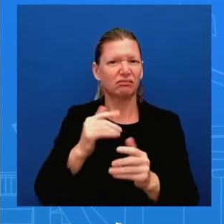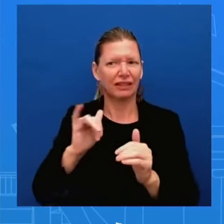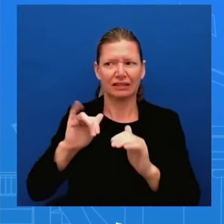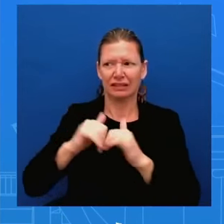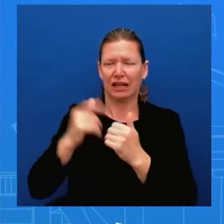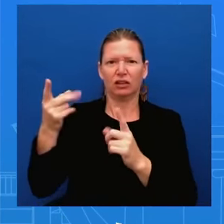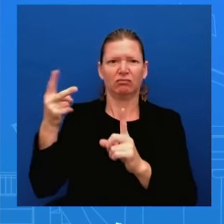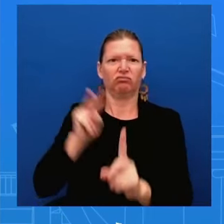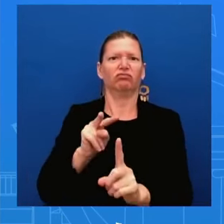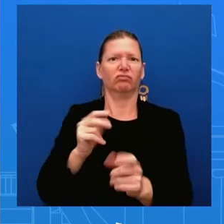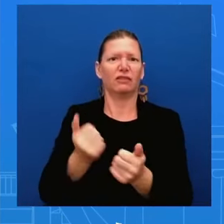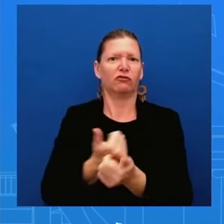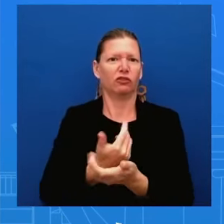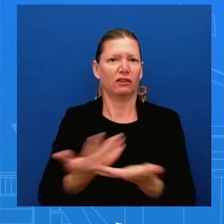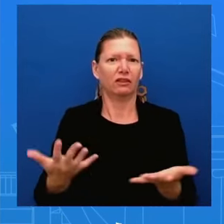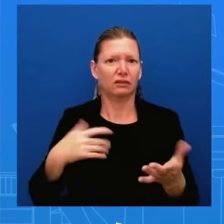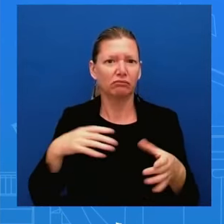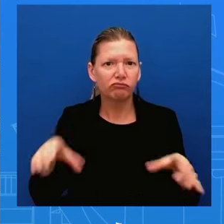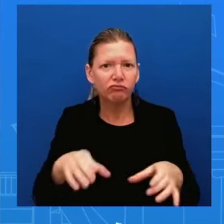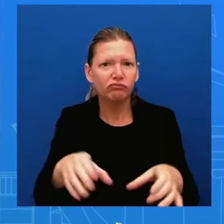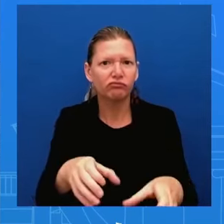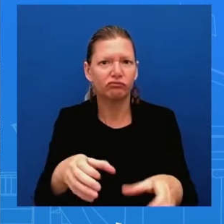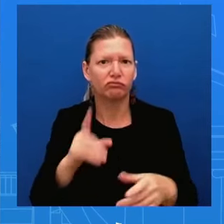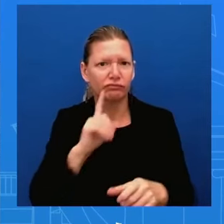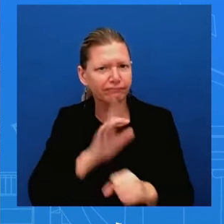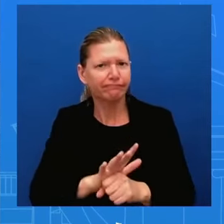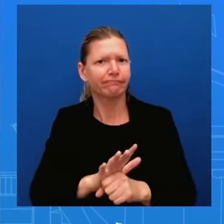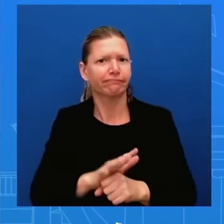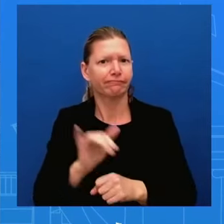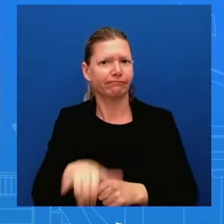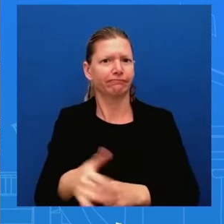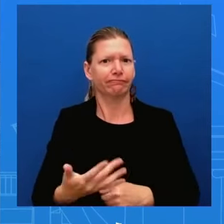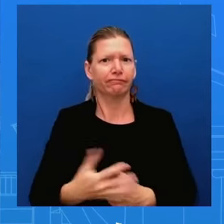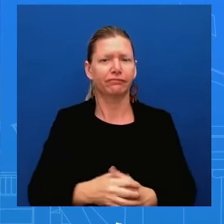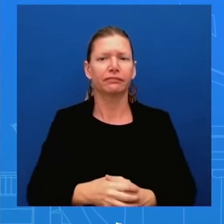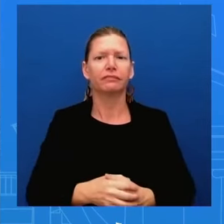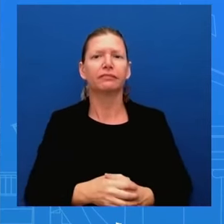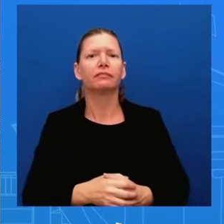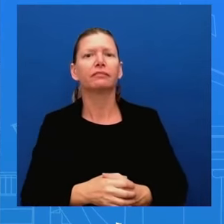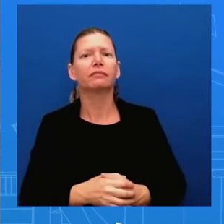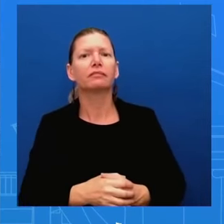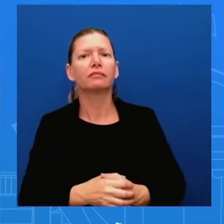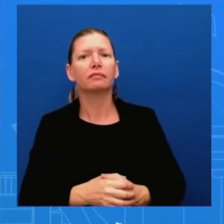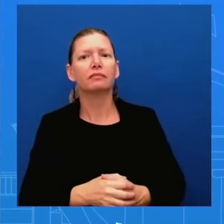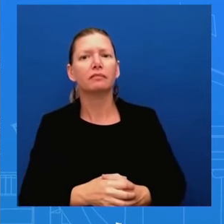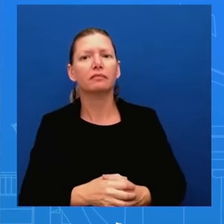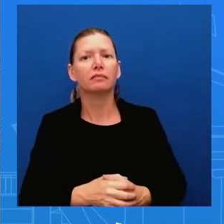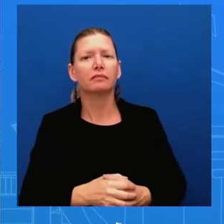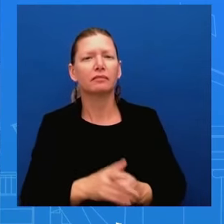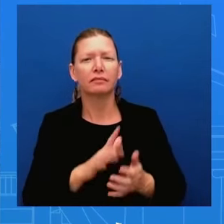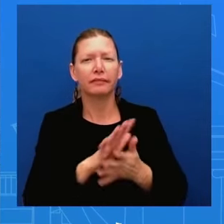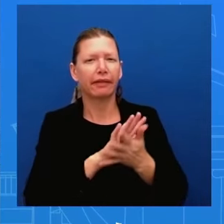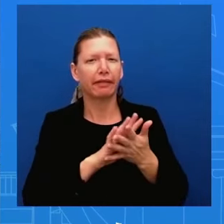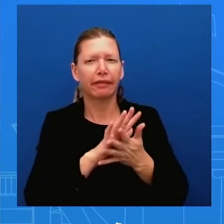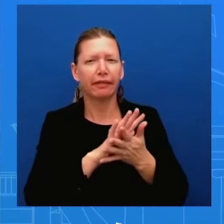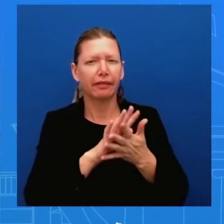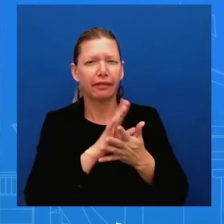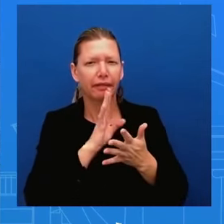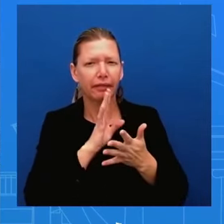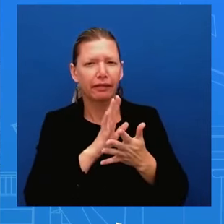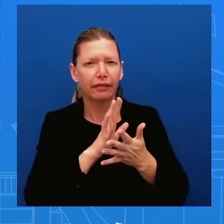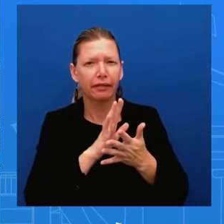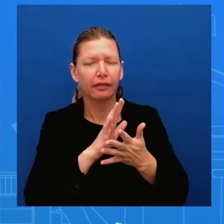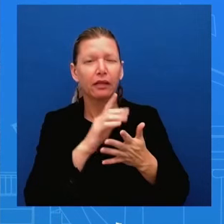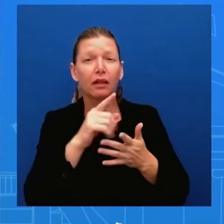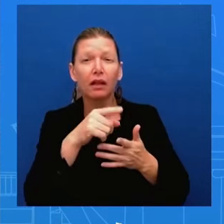taiwan's going to hold its inauguration uh next monday um does the administration expect any changes in policy